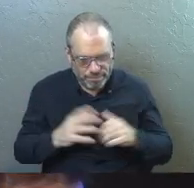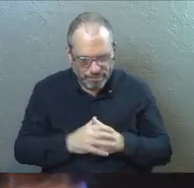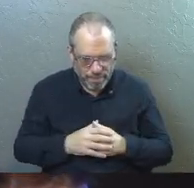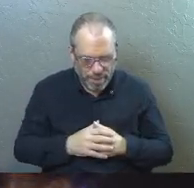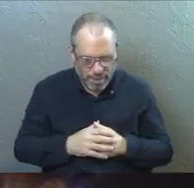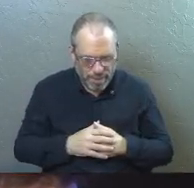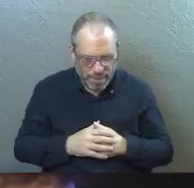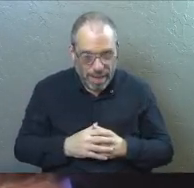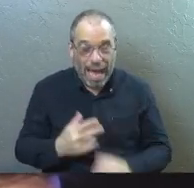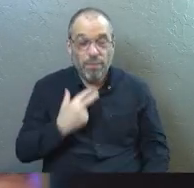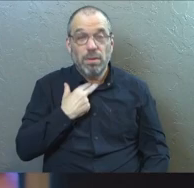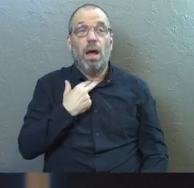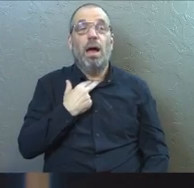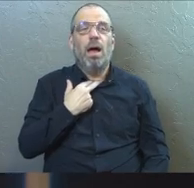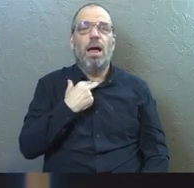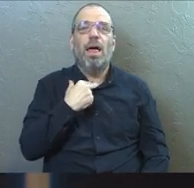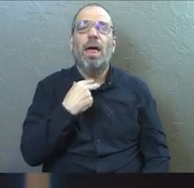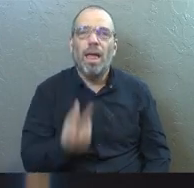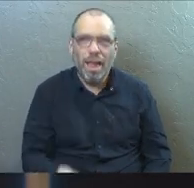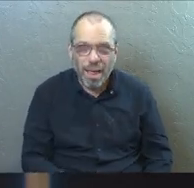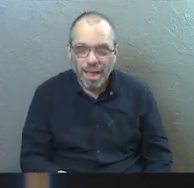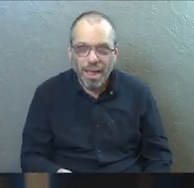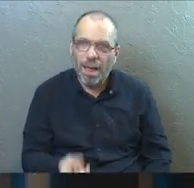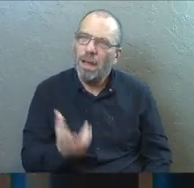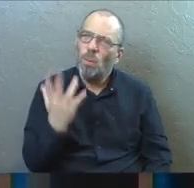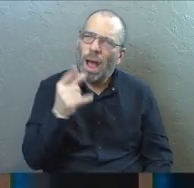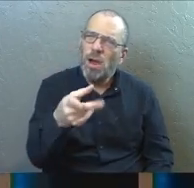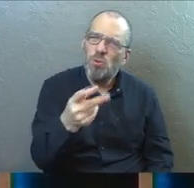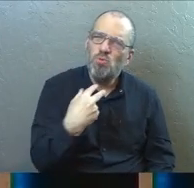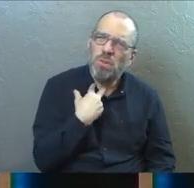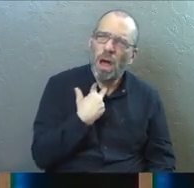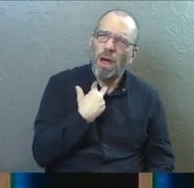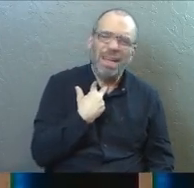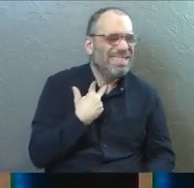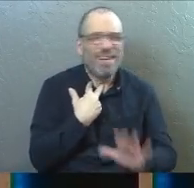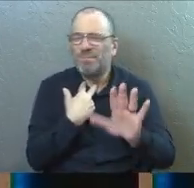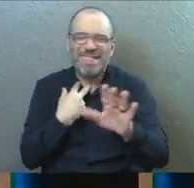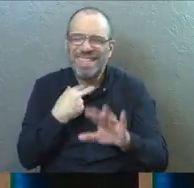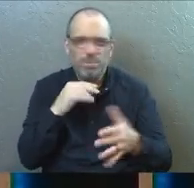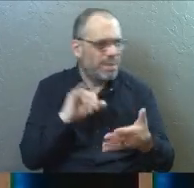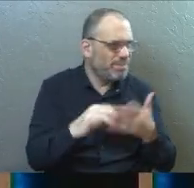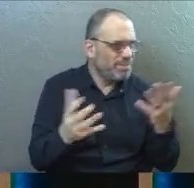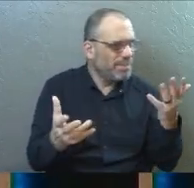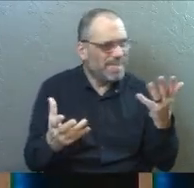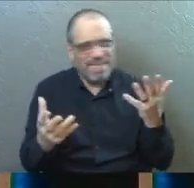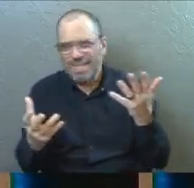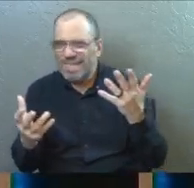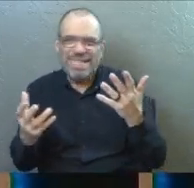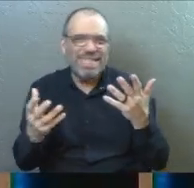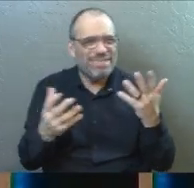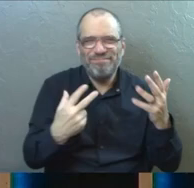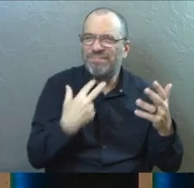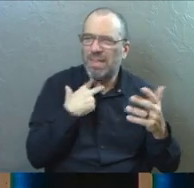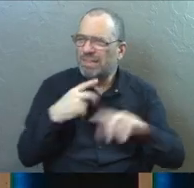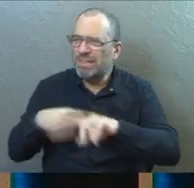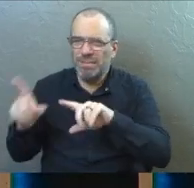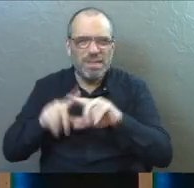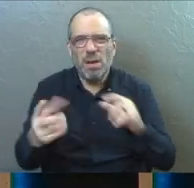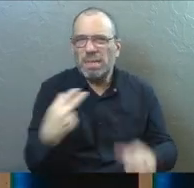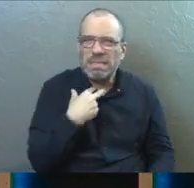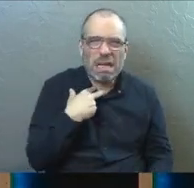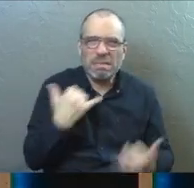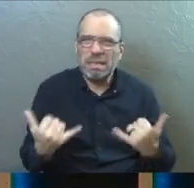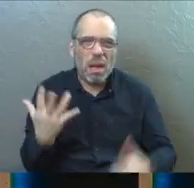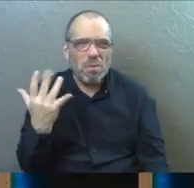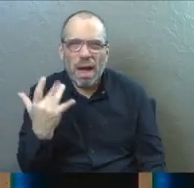I got unstuck. So why are you stuck today? And it doesn't have to be in that way. can be a whole lot of different ways. Why are